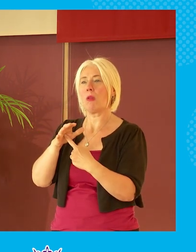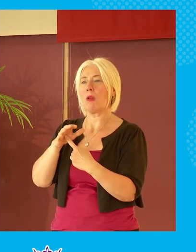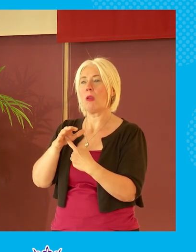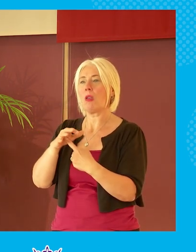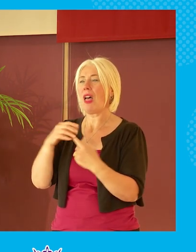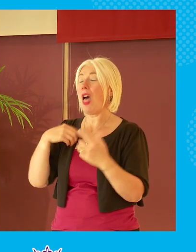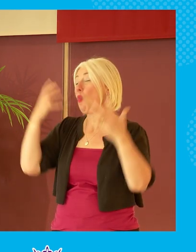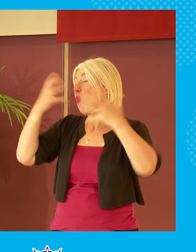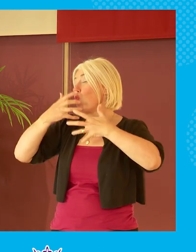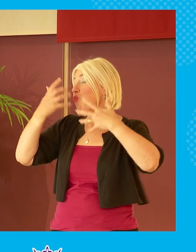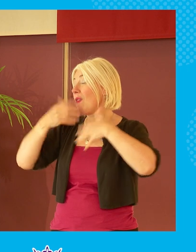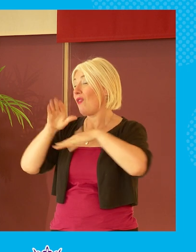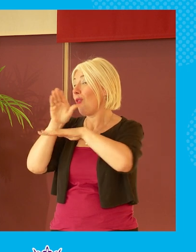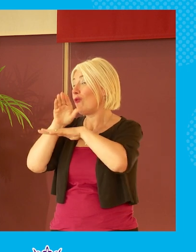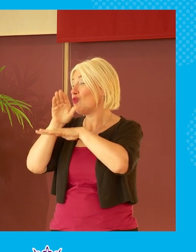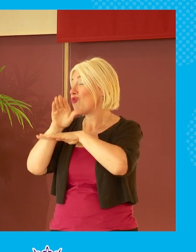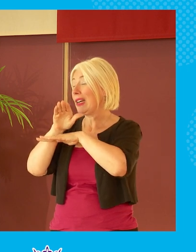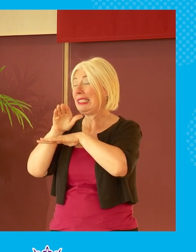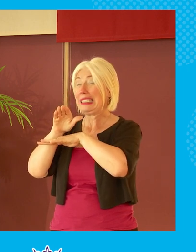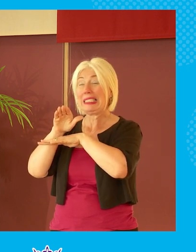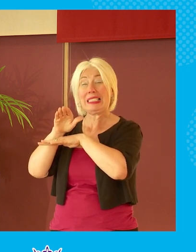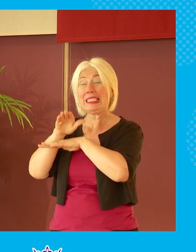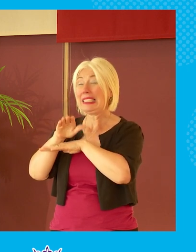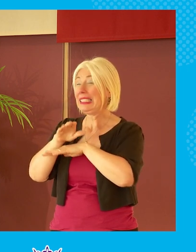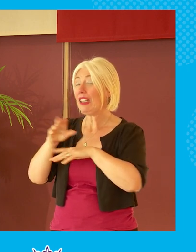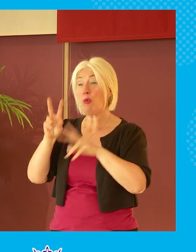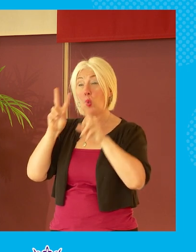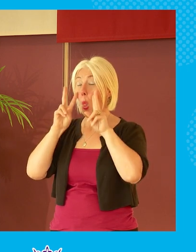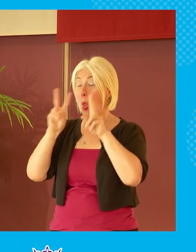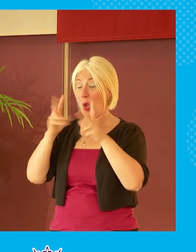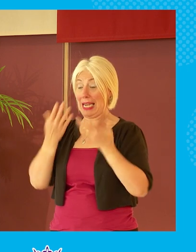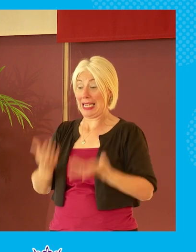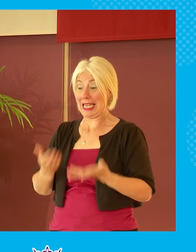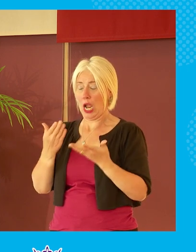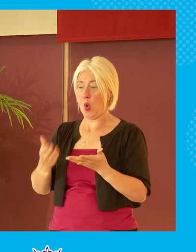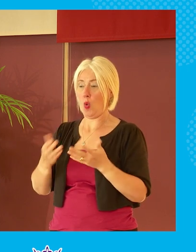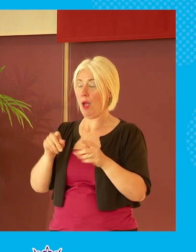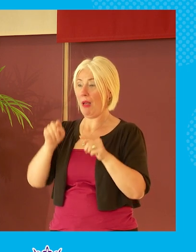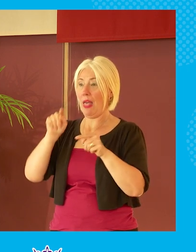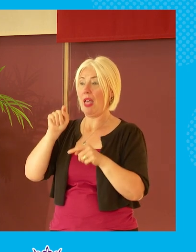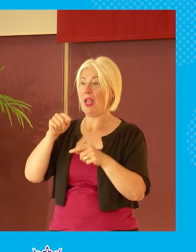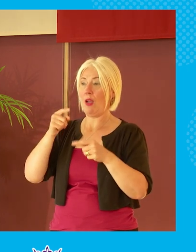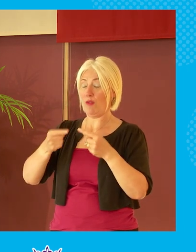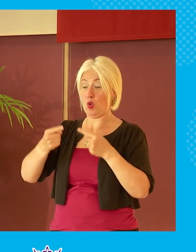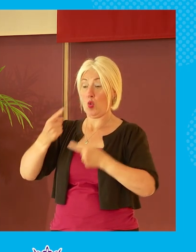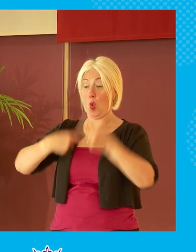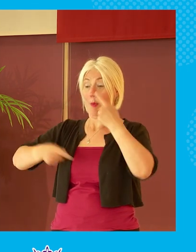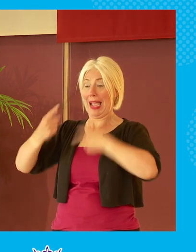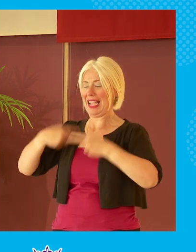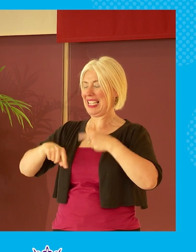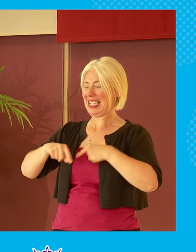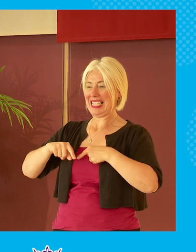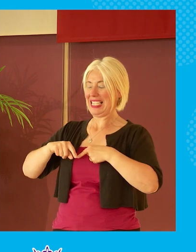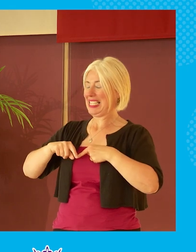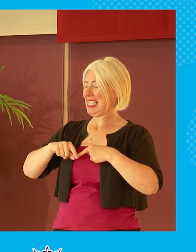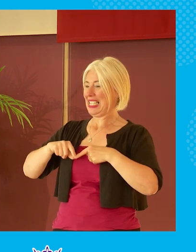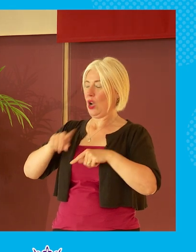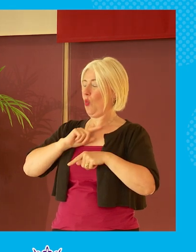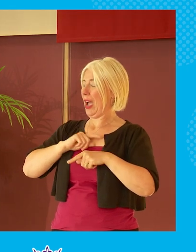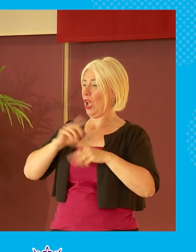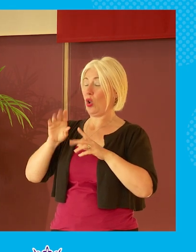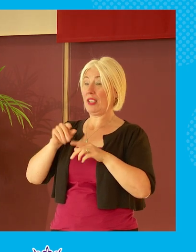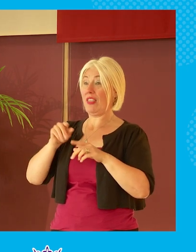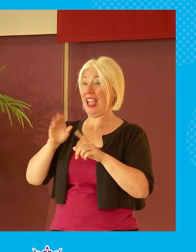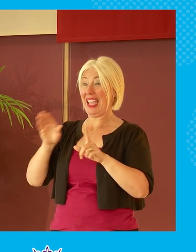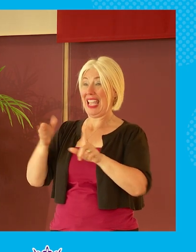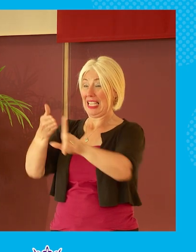for our future if we don't start to address this and start to work back from where we are at the moment because it doesn't seem to me that we're heading in a direction